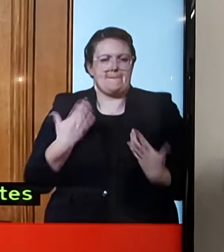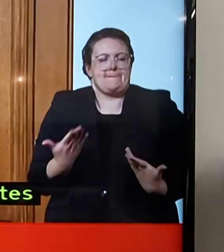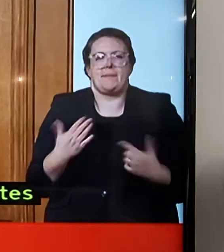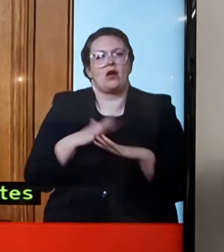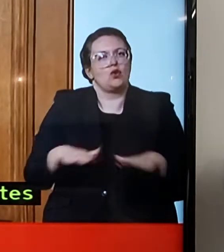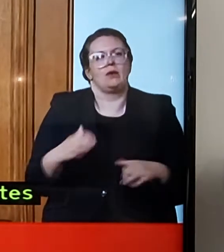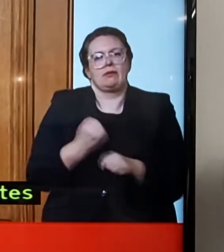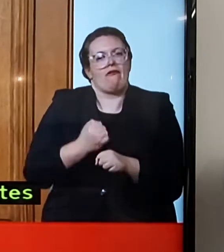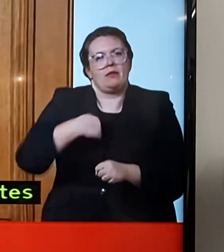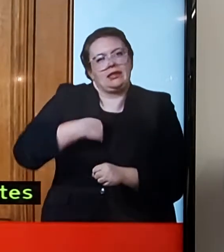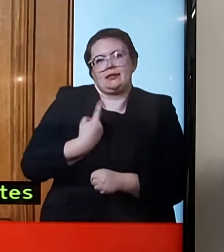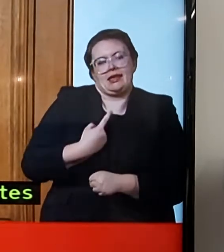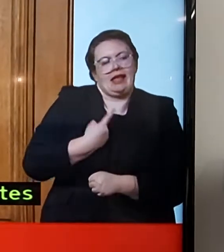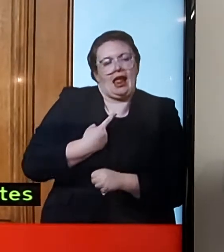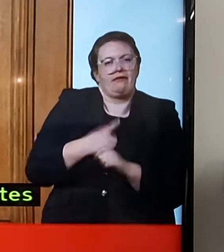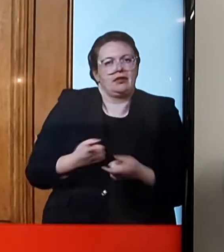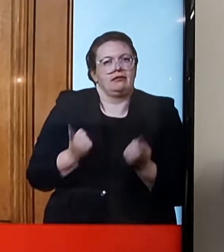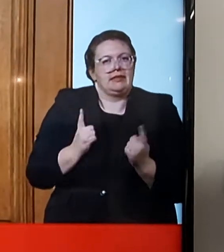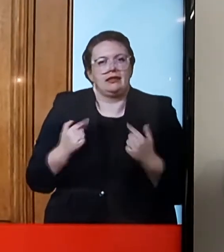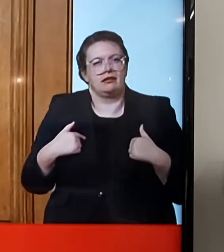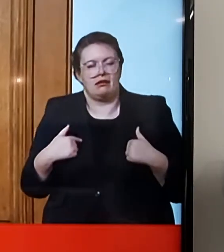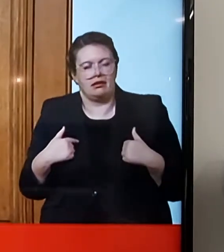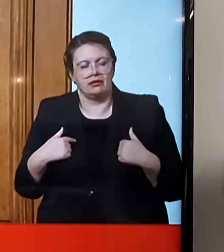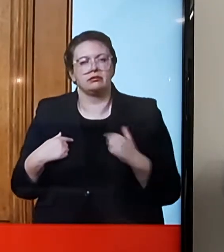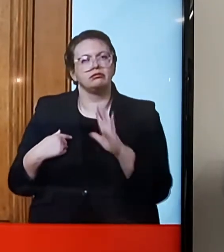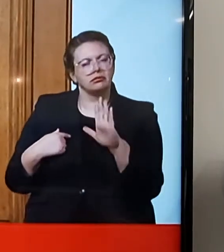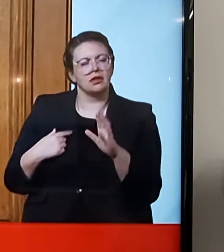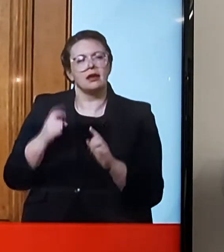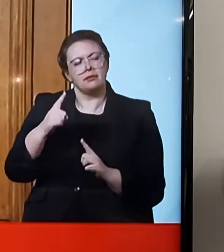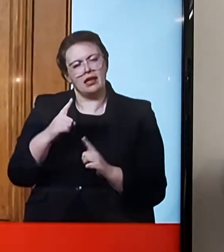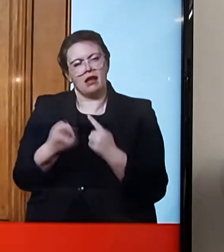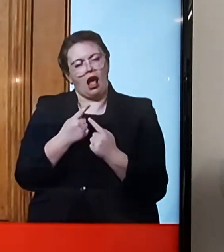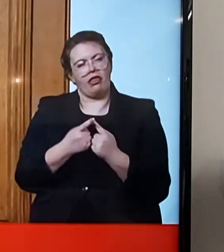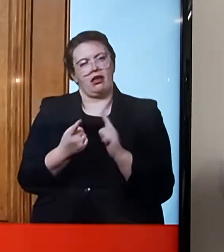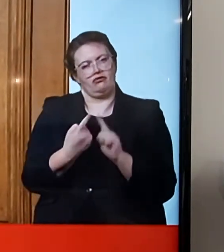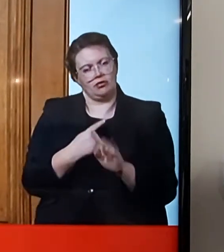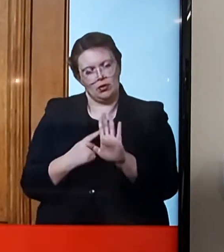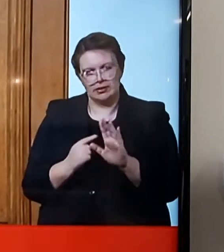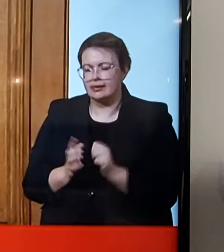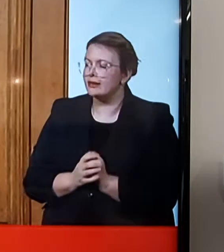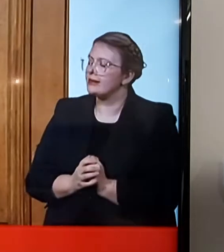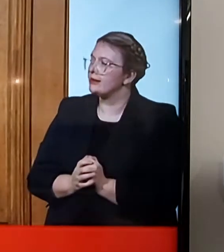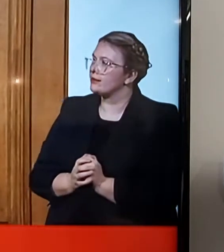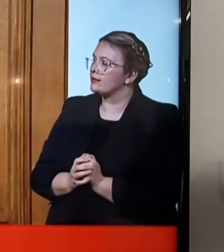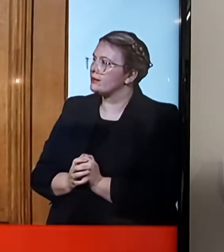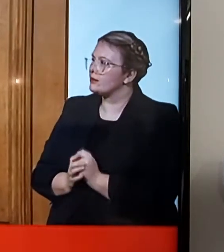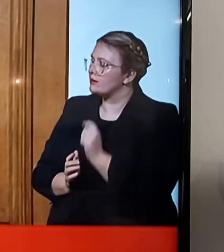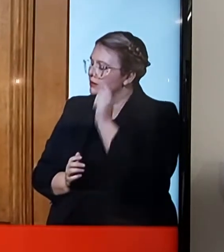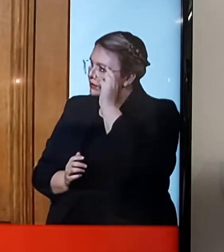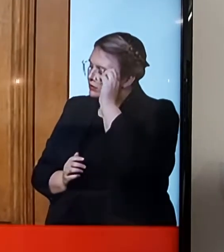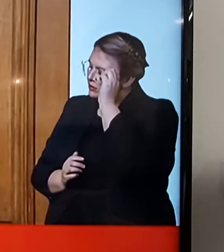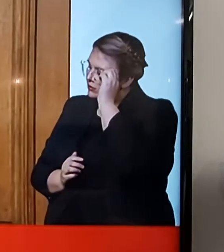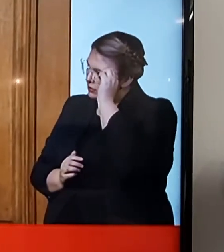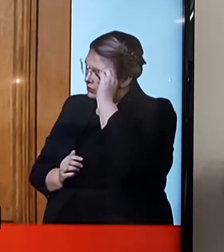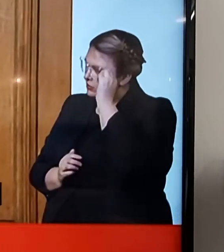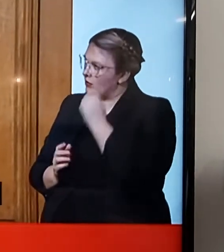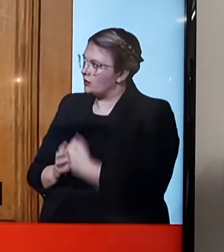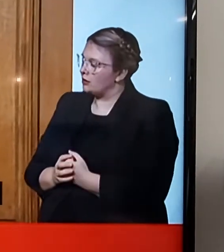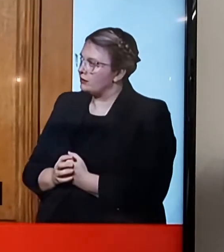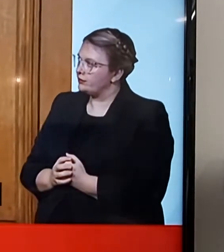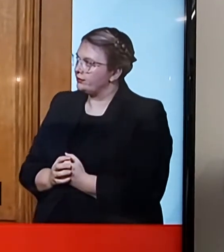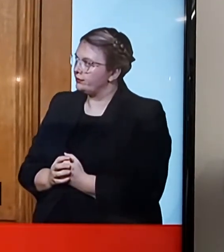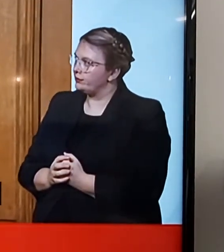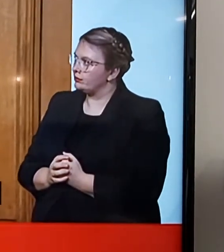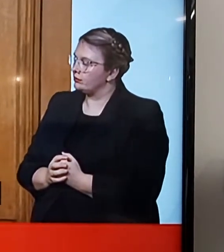two sides to this argument, and both of them are true. There is an incredibly strong set of evidence, which I don't think anyone disputes,